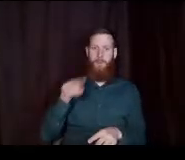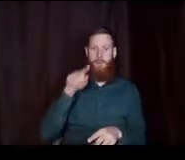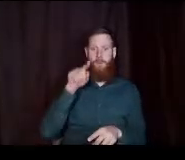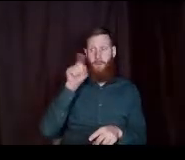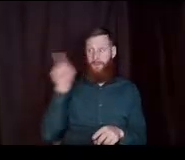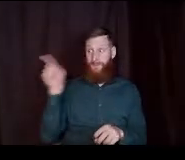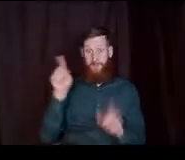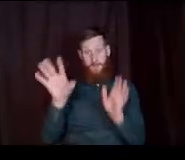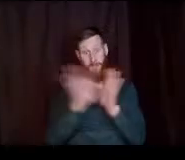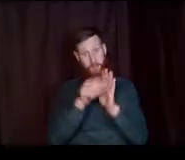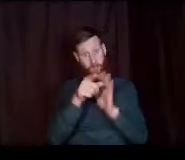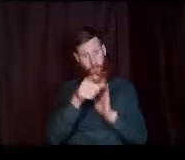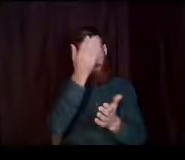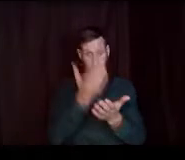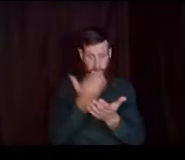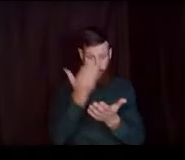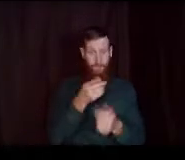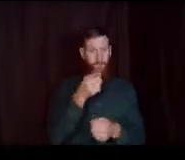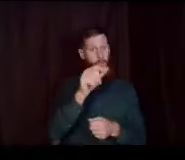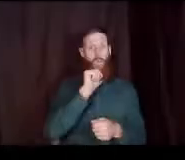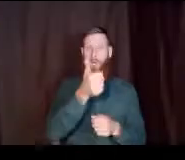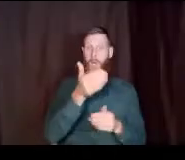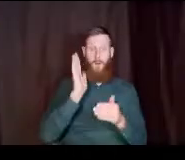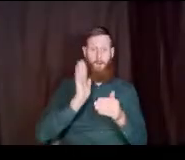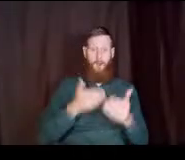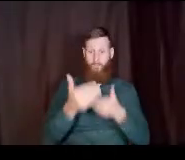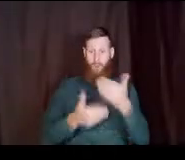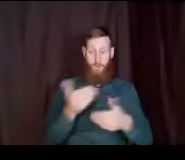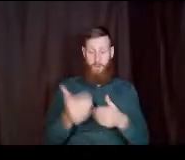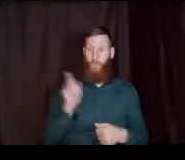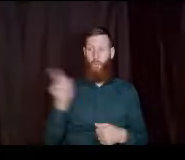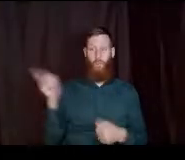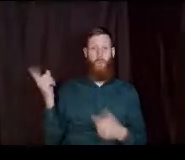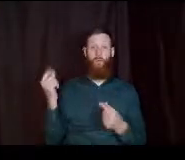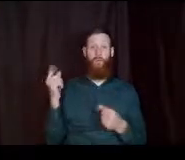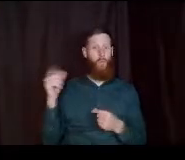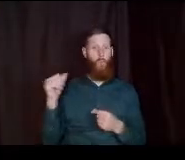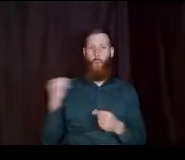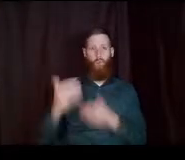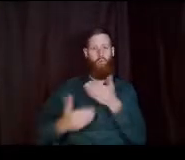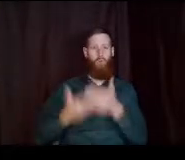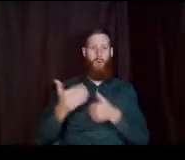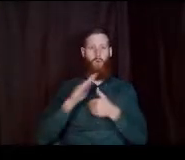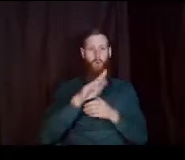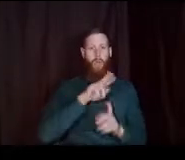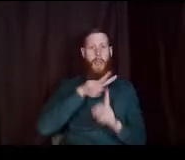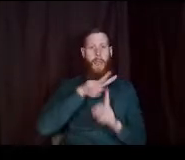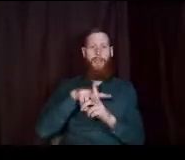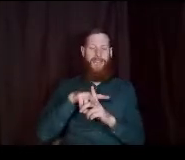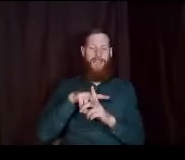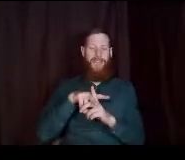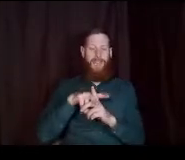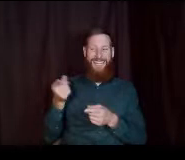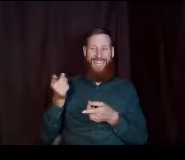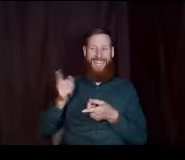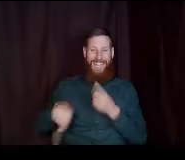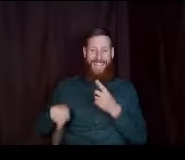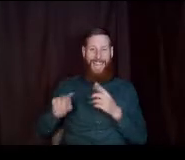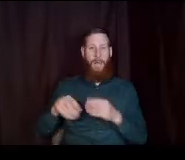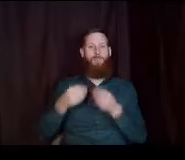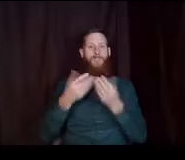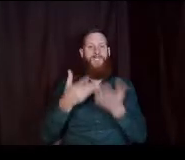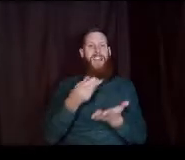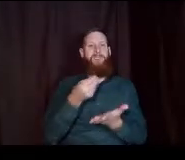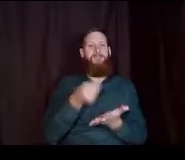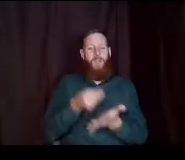and you don't complete the process what they'll end up doing is not process the application they literally can't provide funds to you